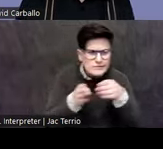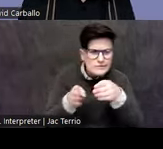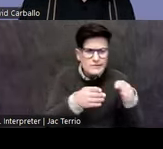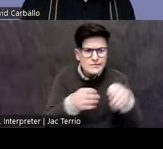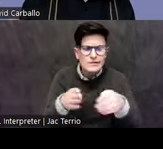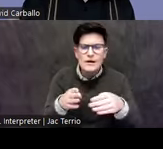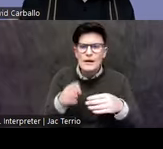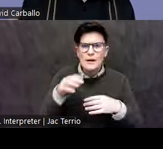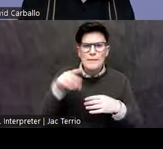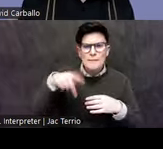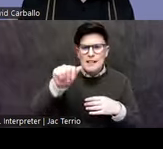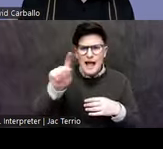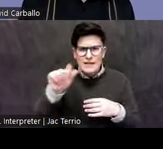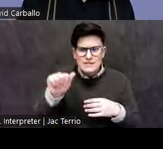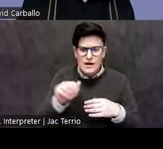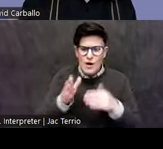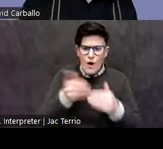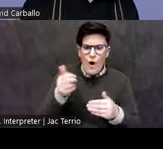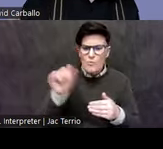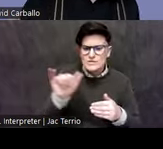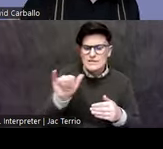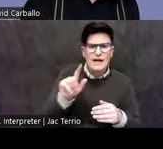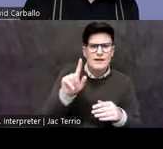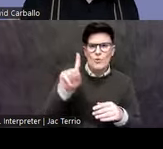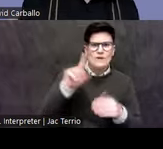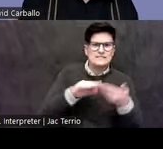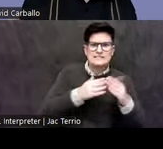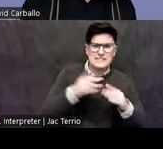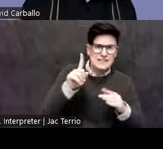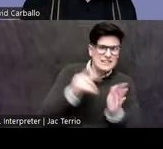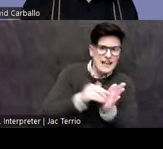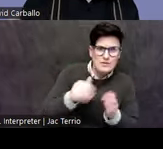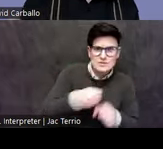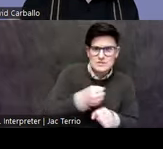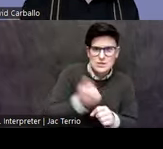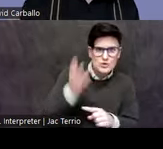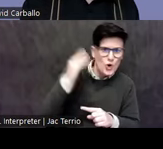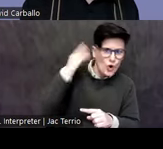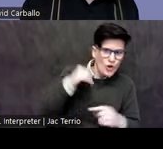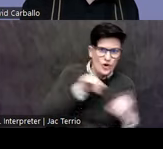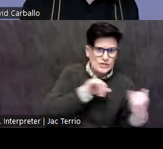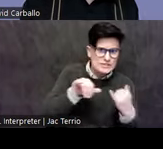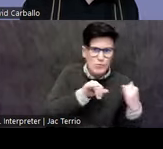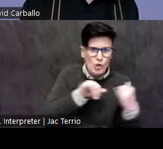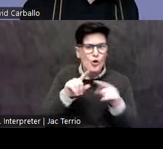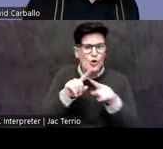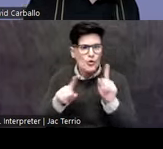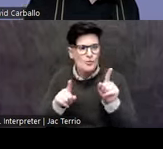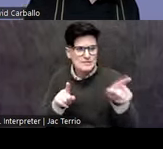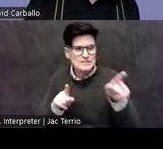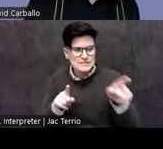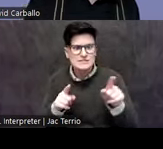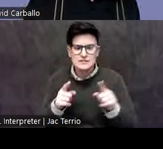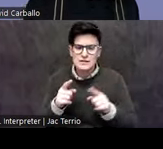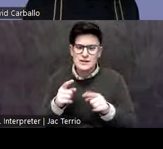thousand years earlier as a resistance to Teotihuacan, but here as a resistance to Tenochtitlan and the